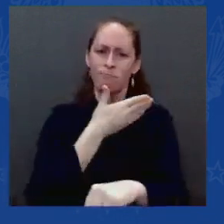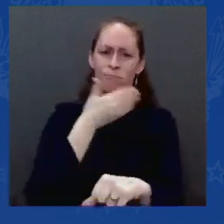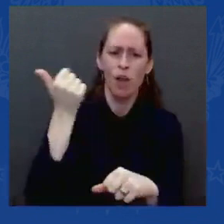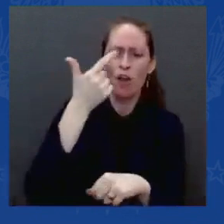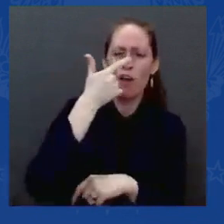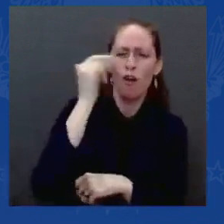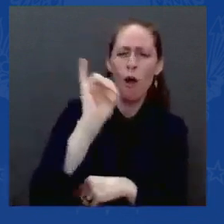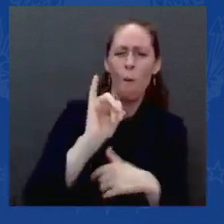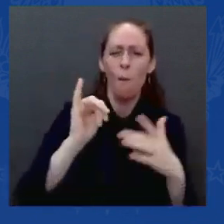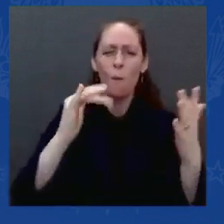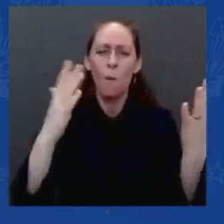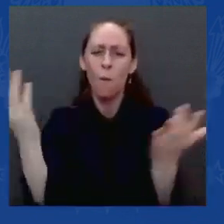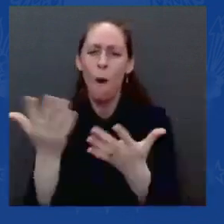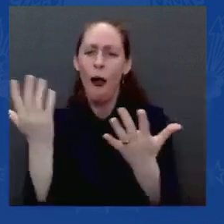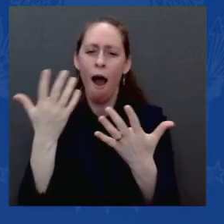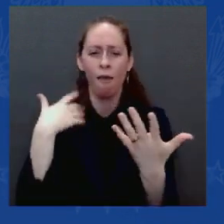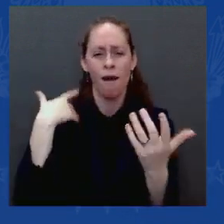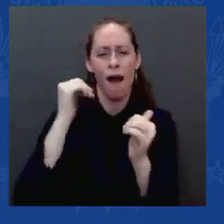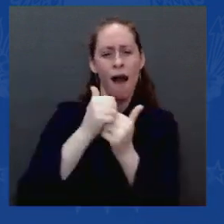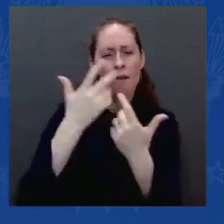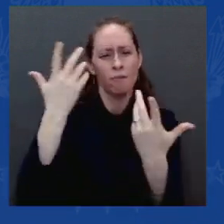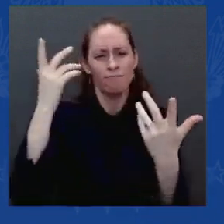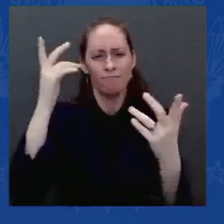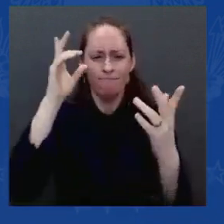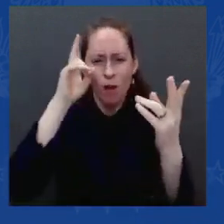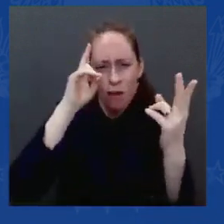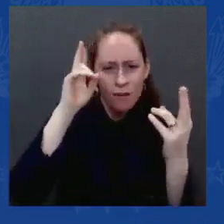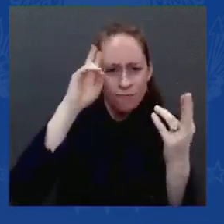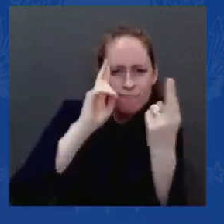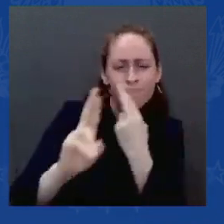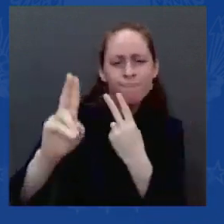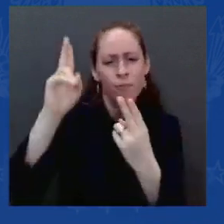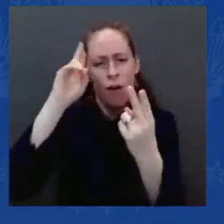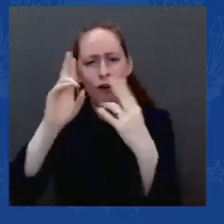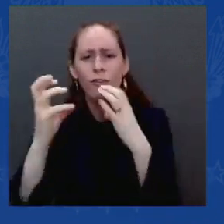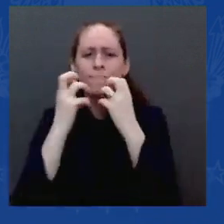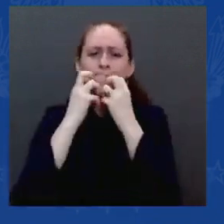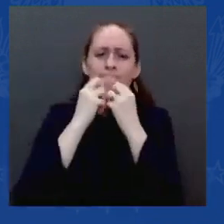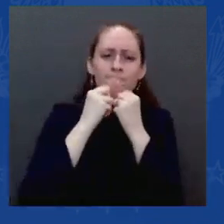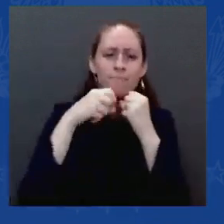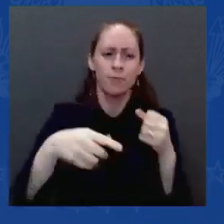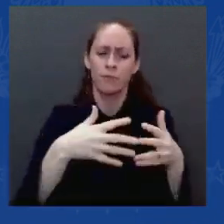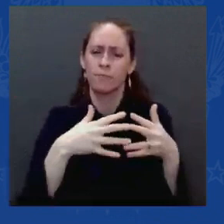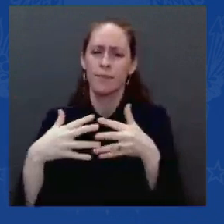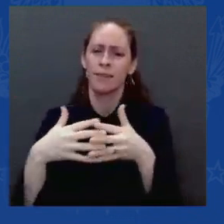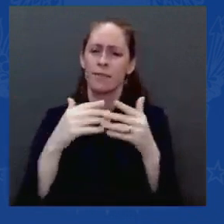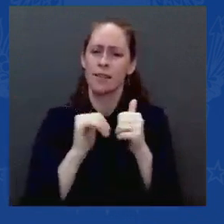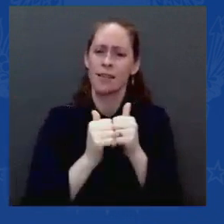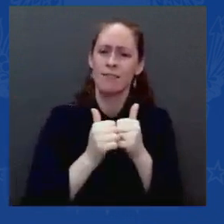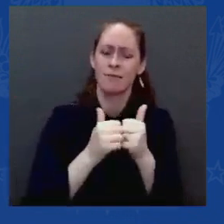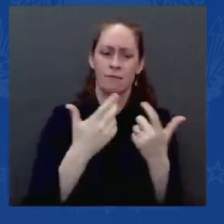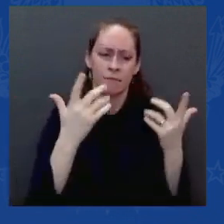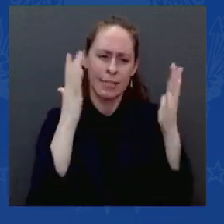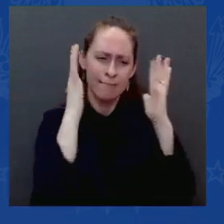built the country. Guess what? The middle class built this country, and unions built the middle class.